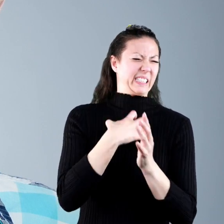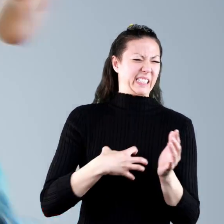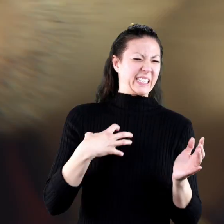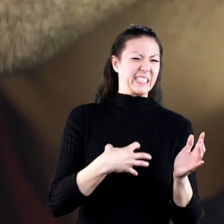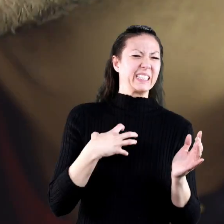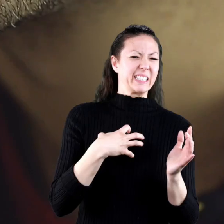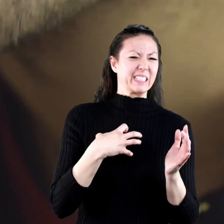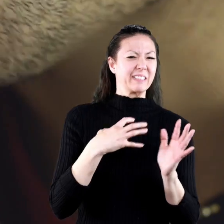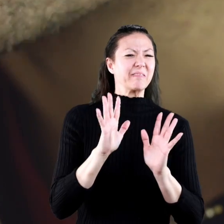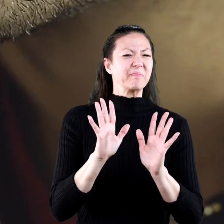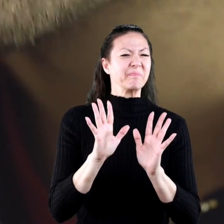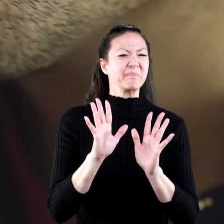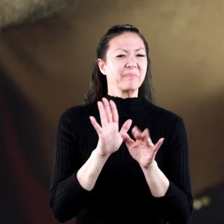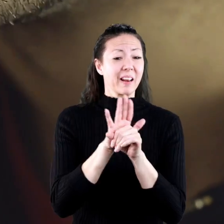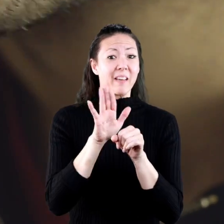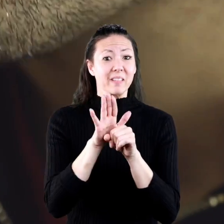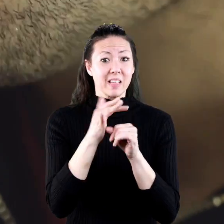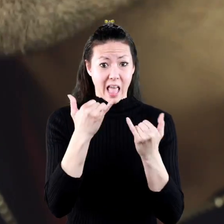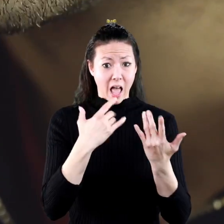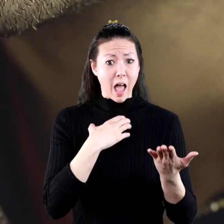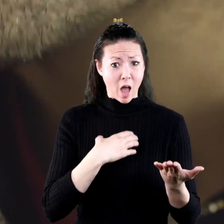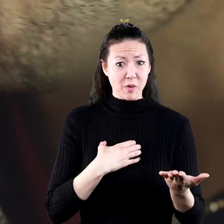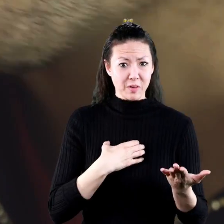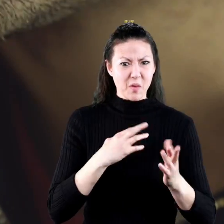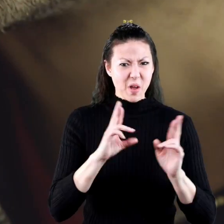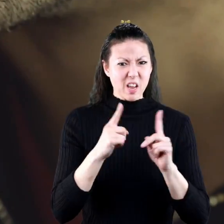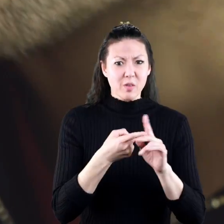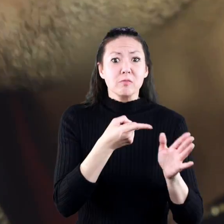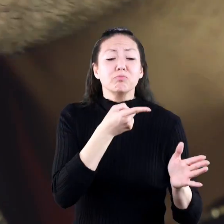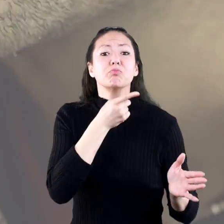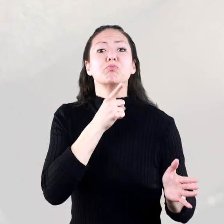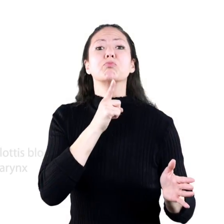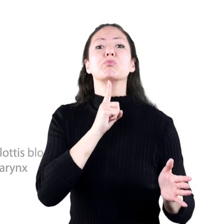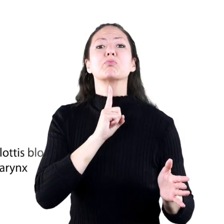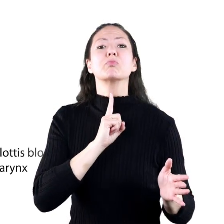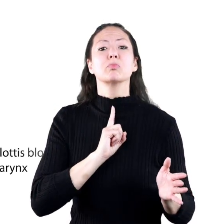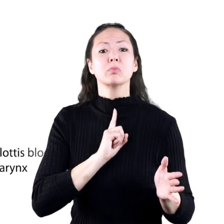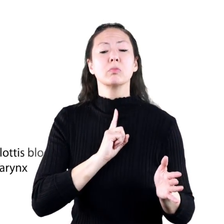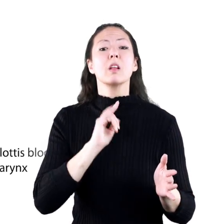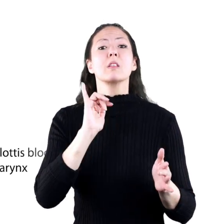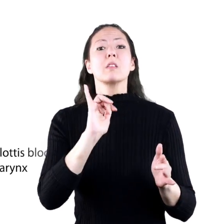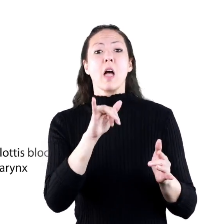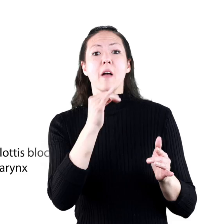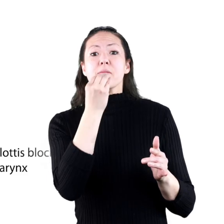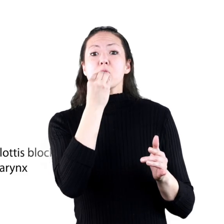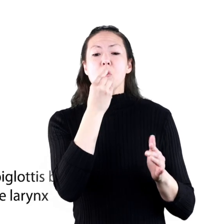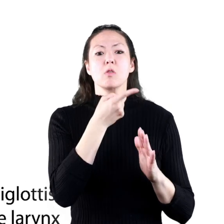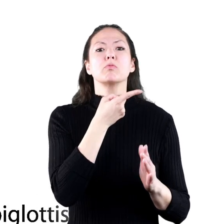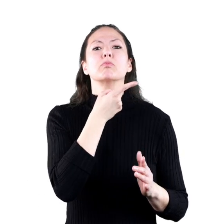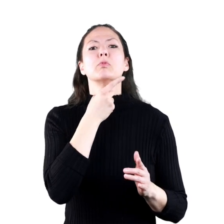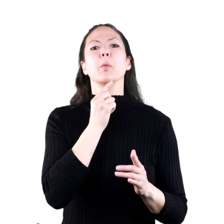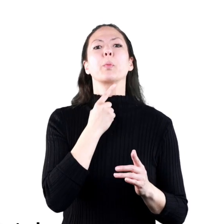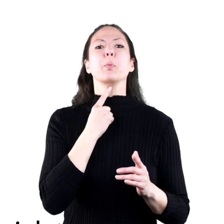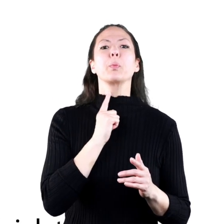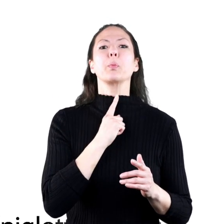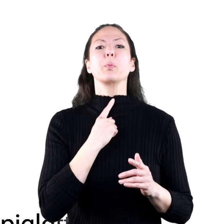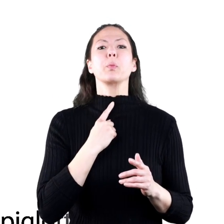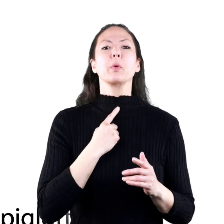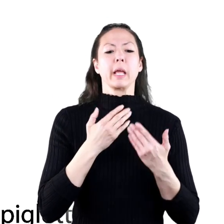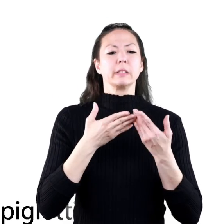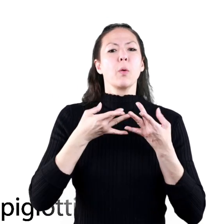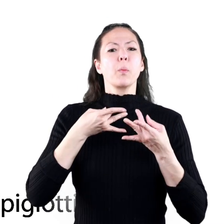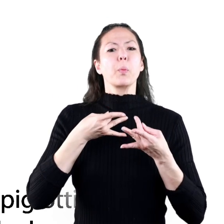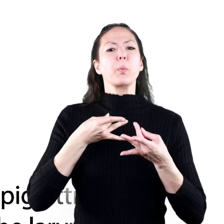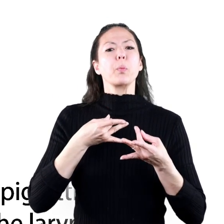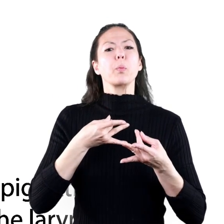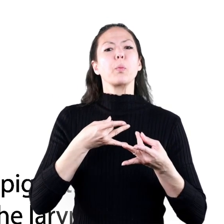that. Okay, enough chewing. You're hungry. Time to swallow. The bolus travels down your throat and down your